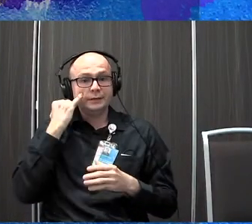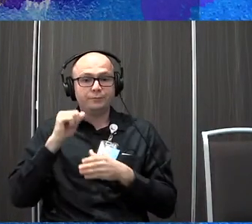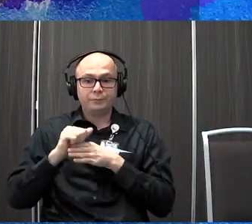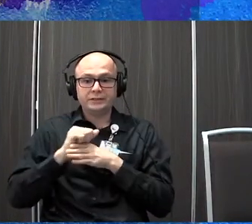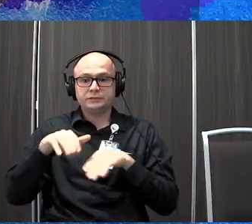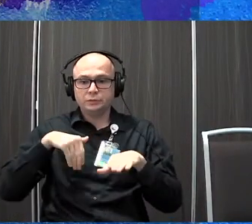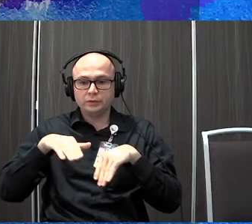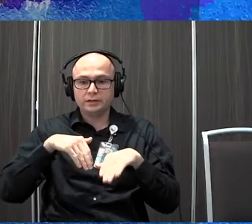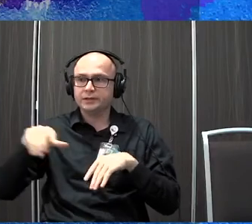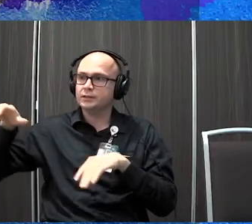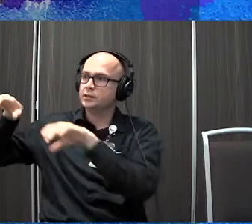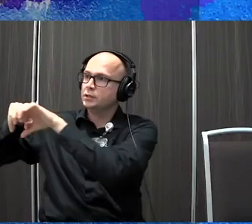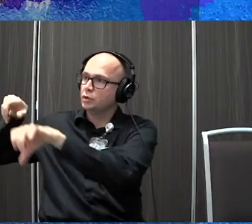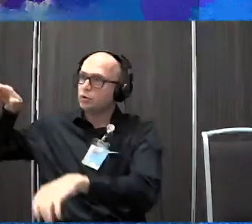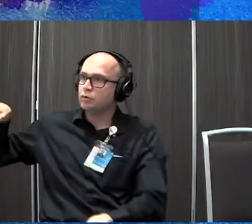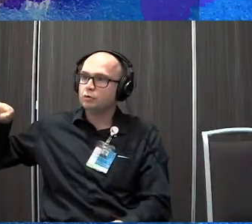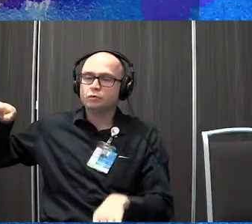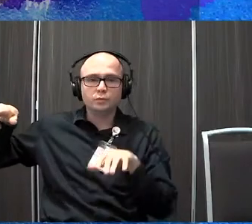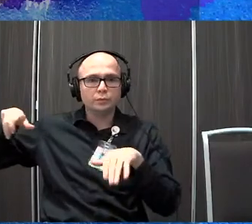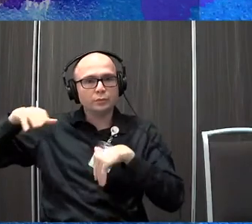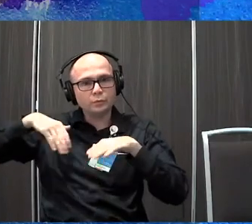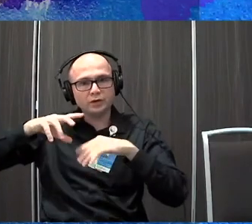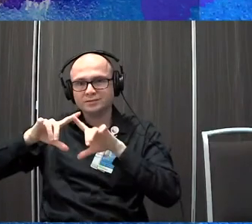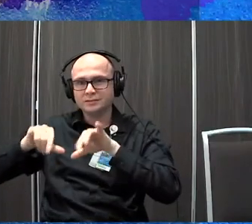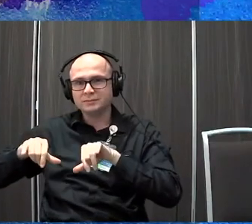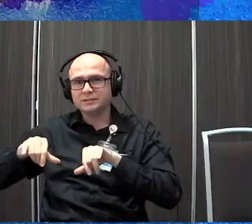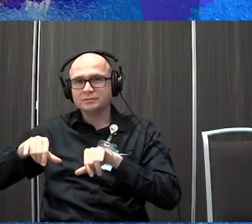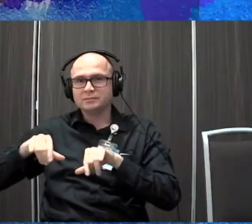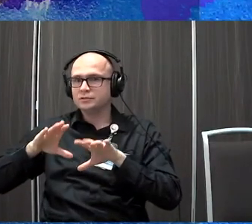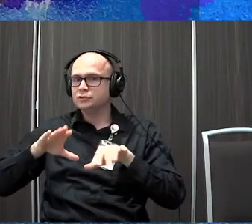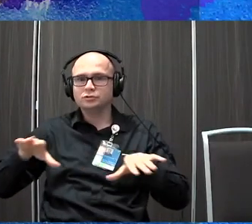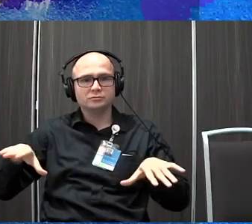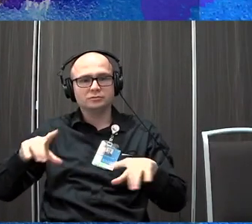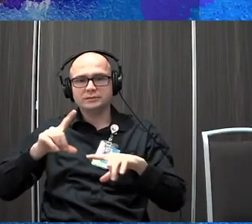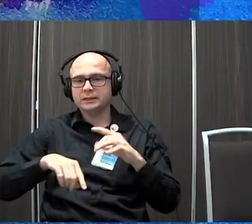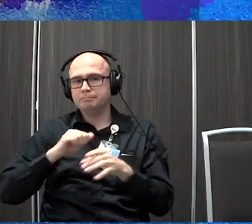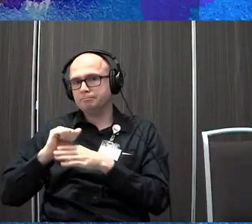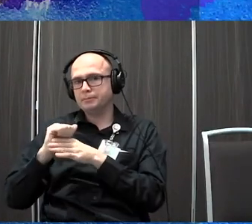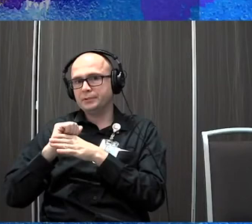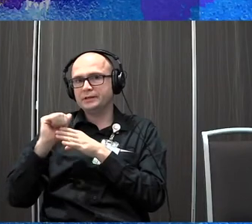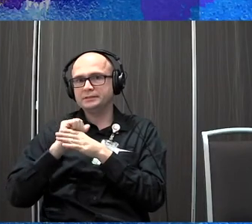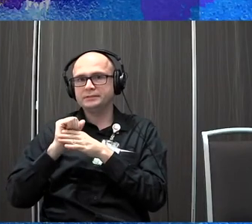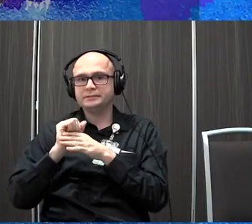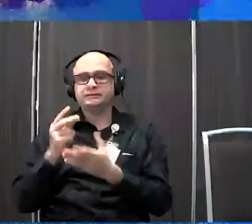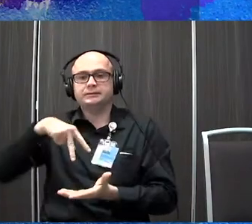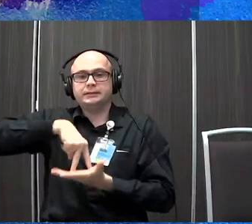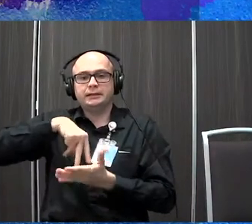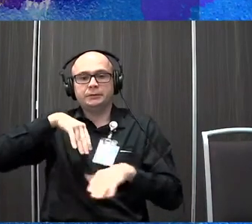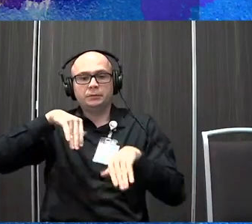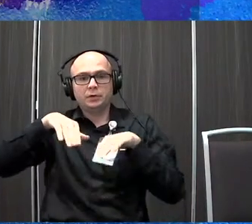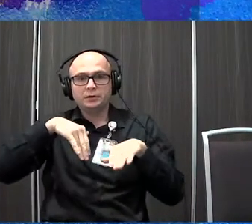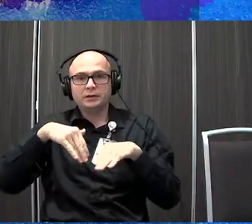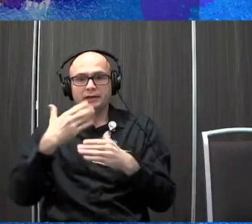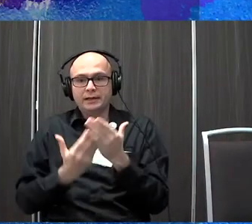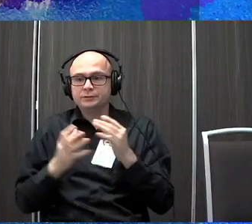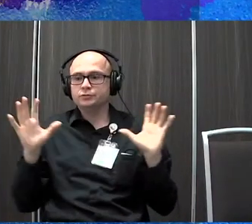walking, holding onto something, then our children cannot practice the, the act of standing and walking, having those